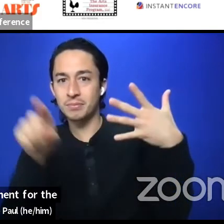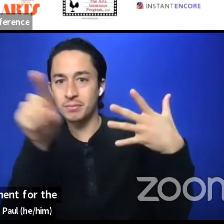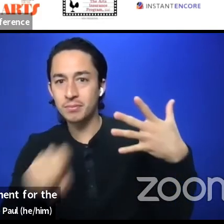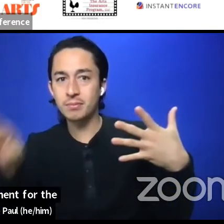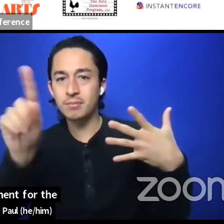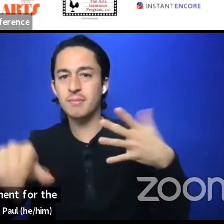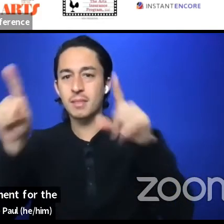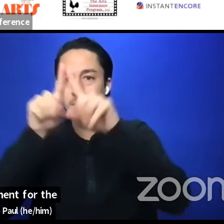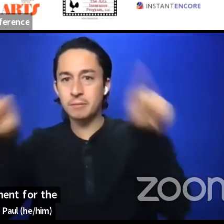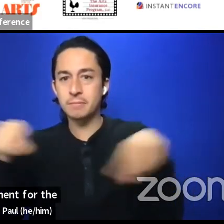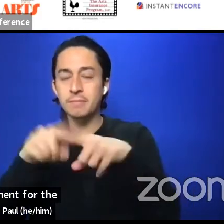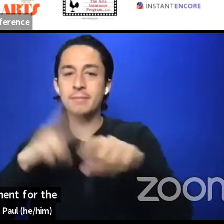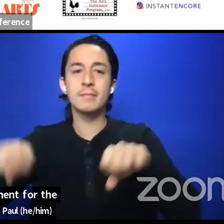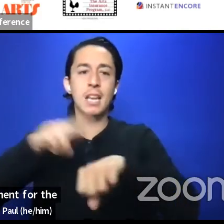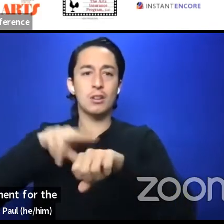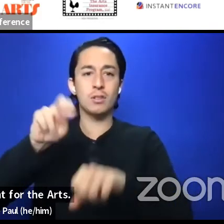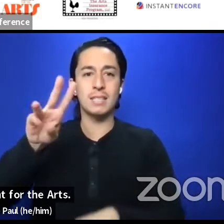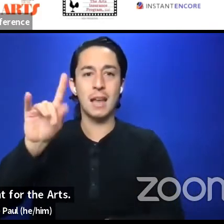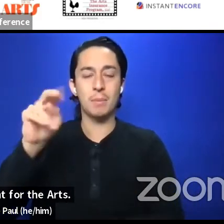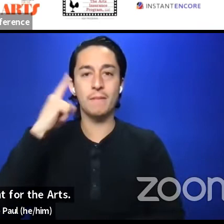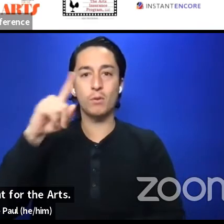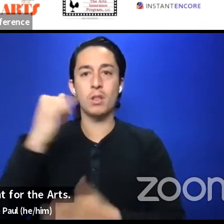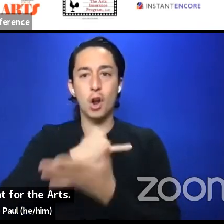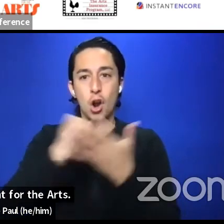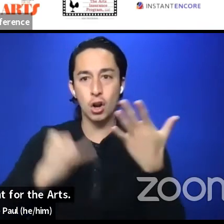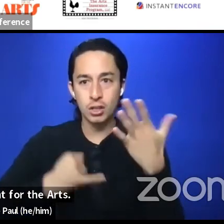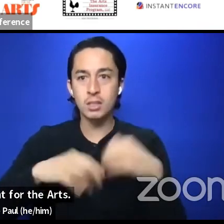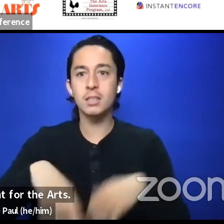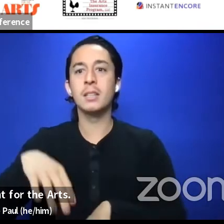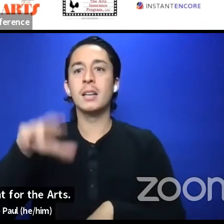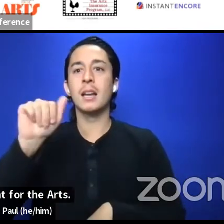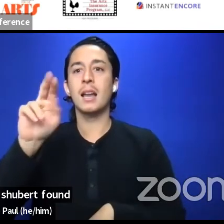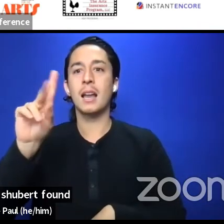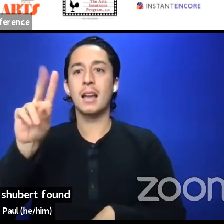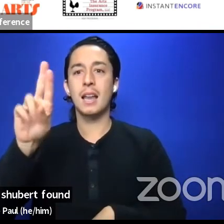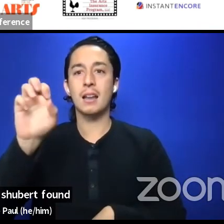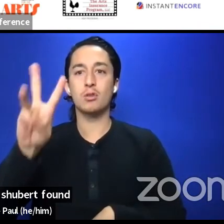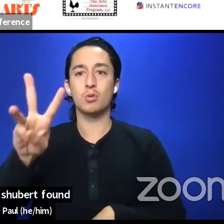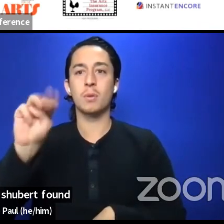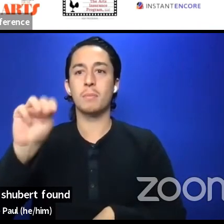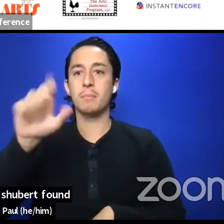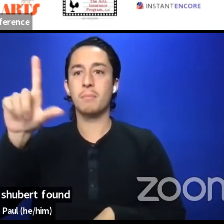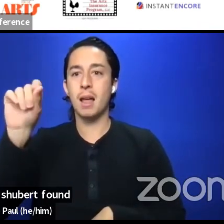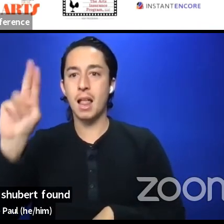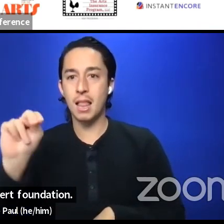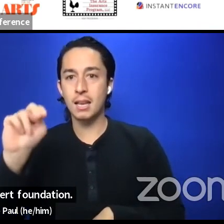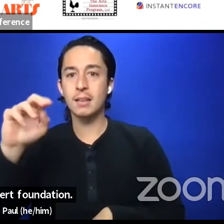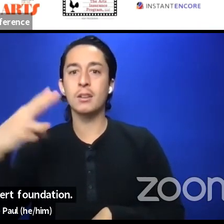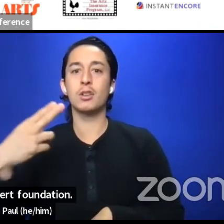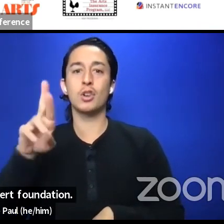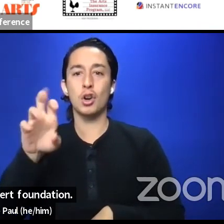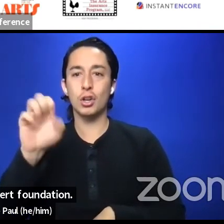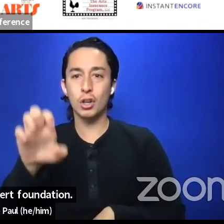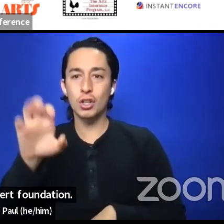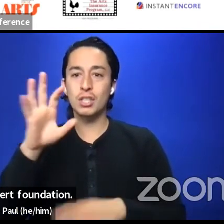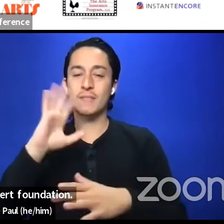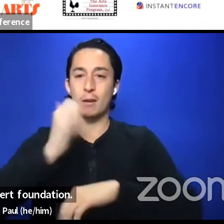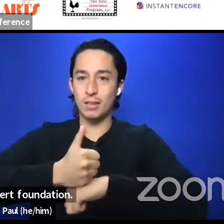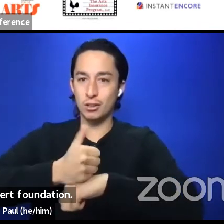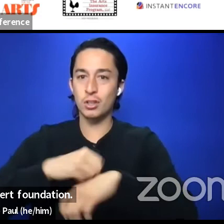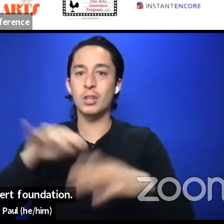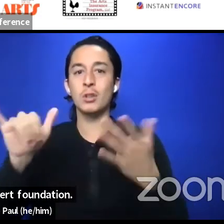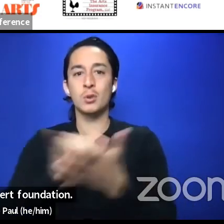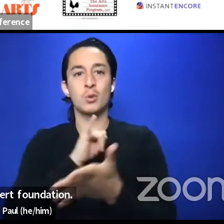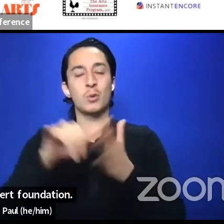Arts, the Andrew W. Mellon Foundation, the Shubert Foundation, the Hearst Foundations, New York State Council